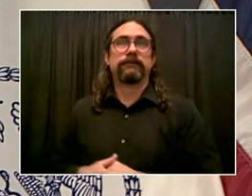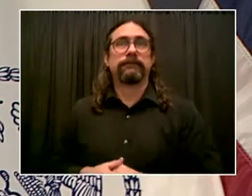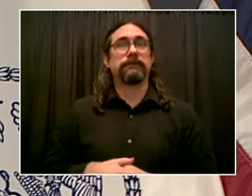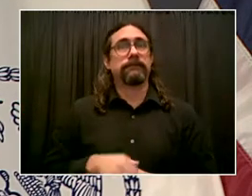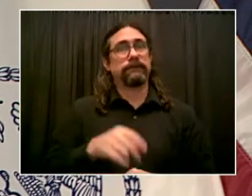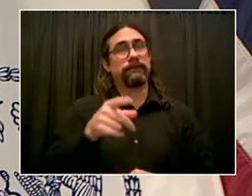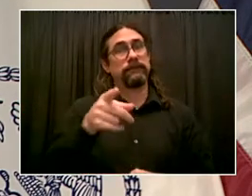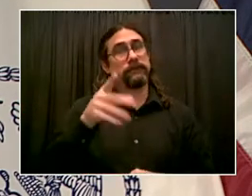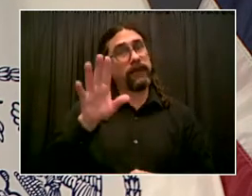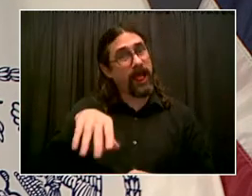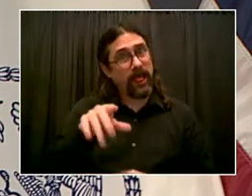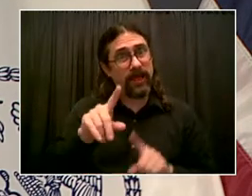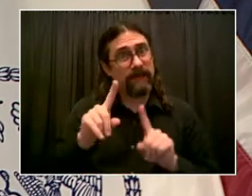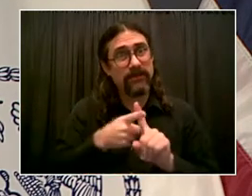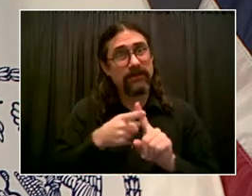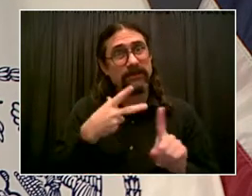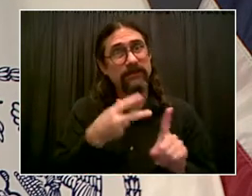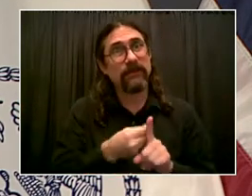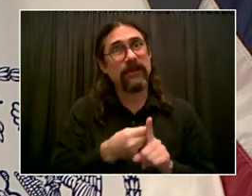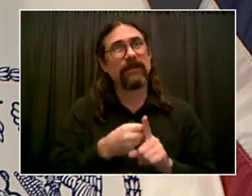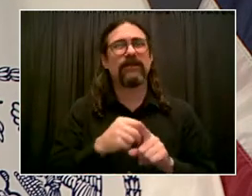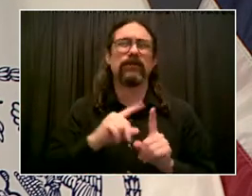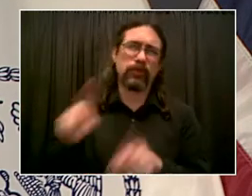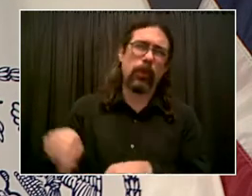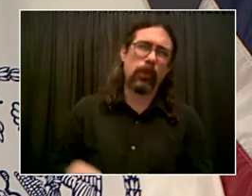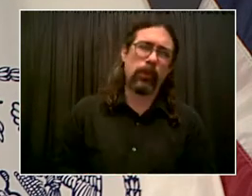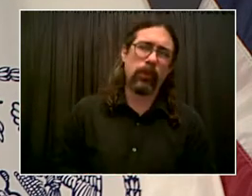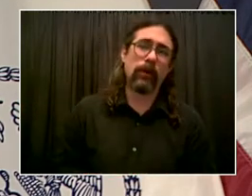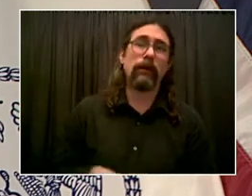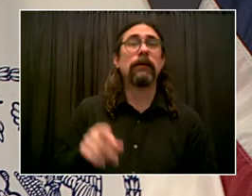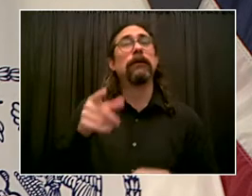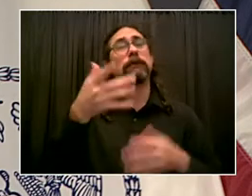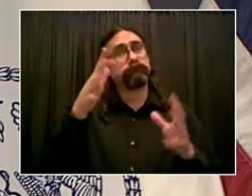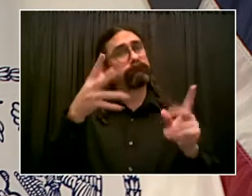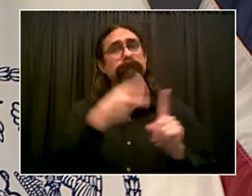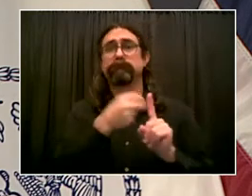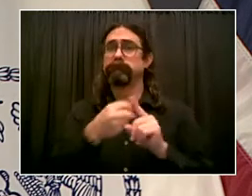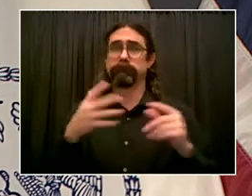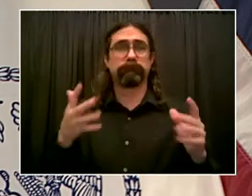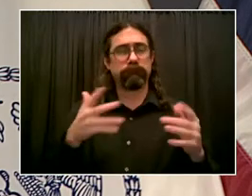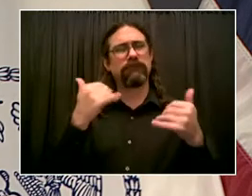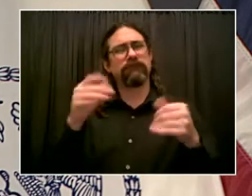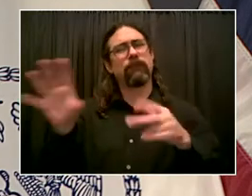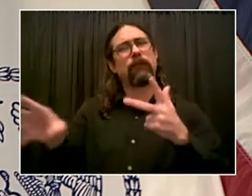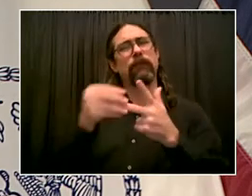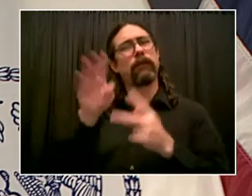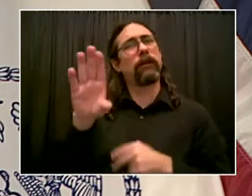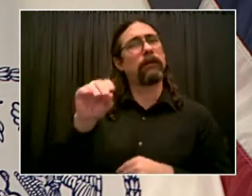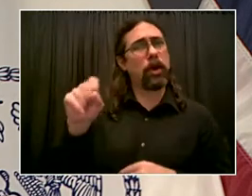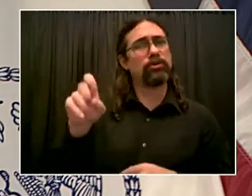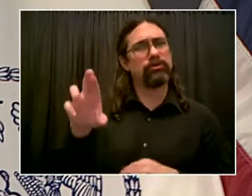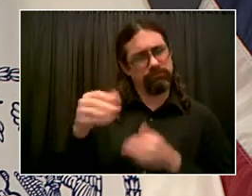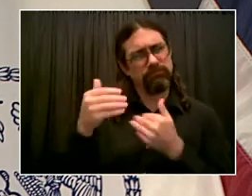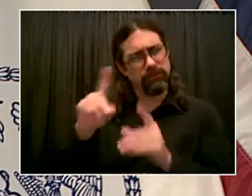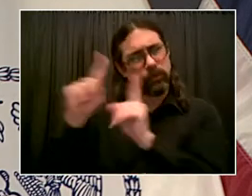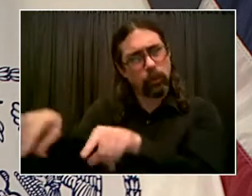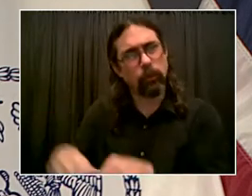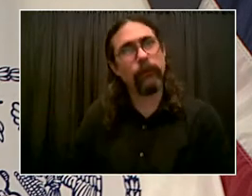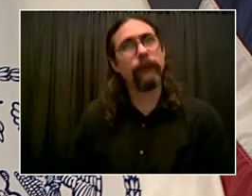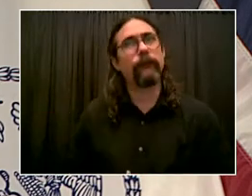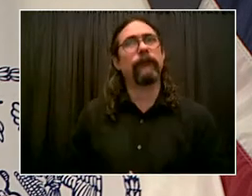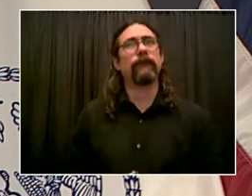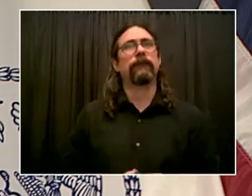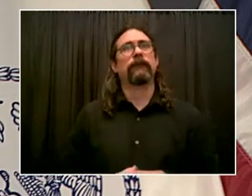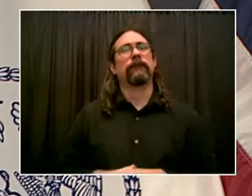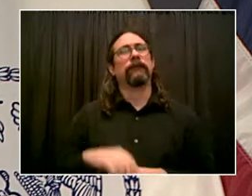gotten it and qualifies. As I said, high level of coordination, federal, state, and locally here with